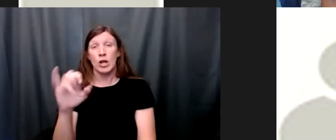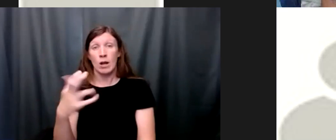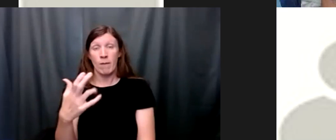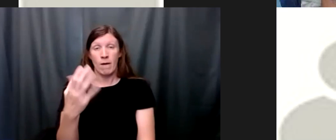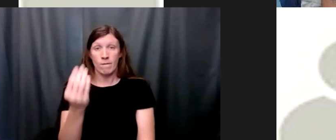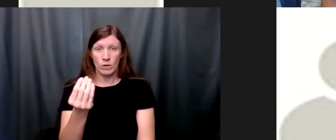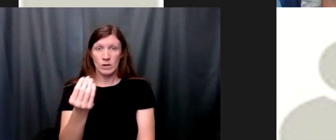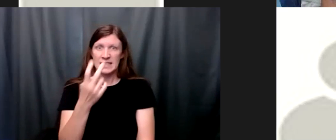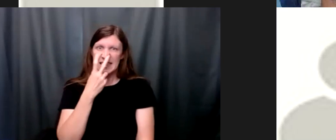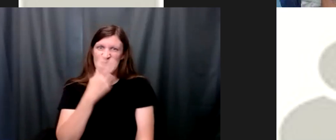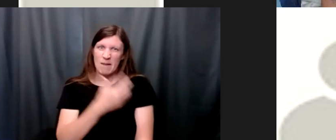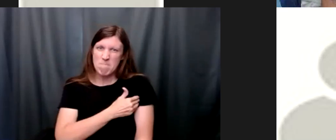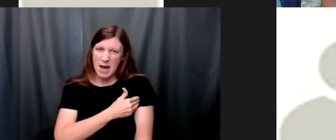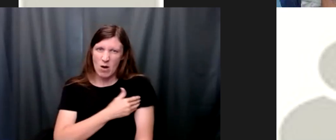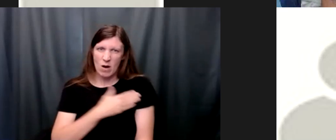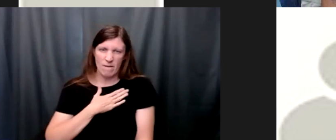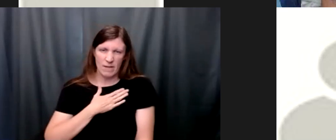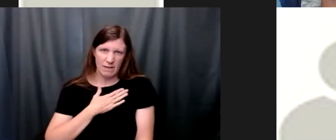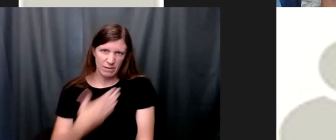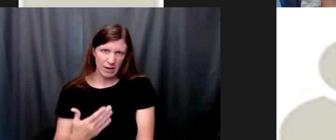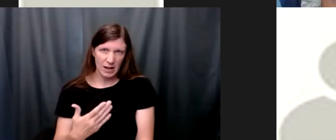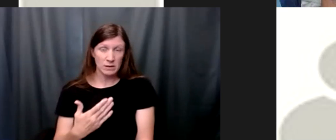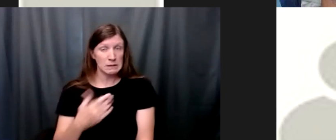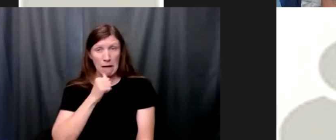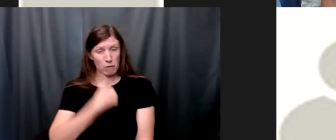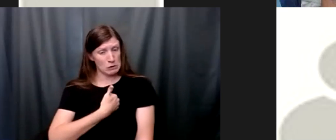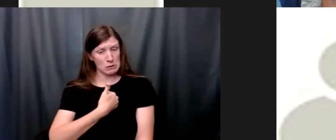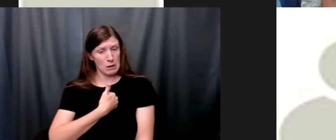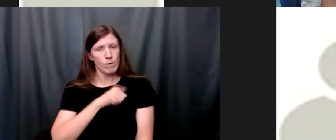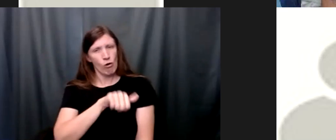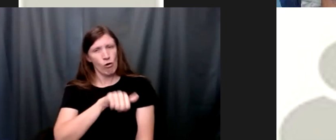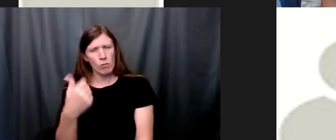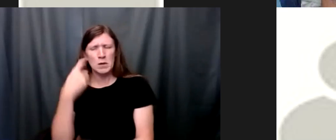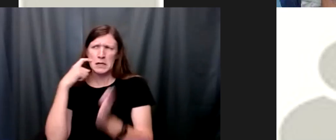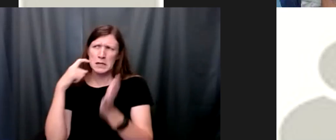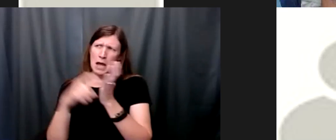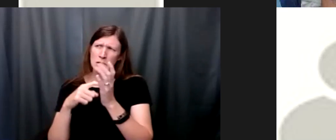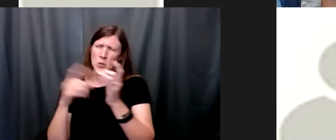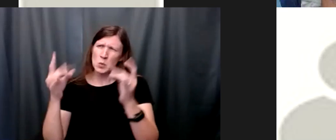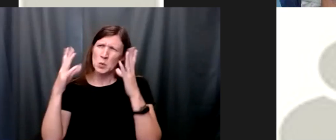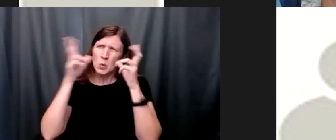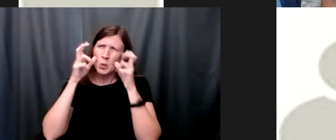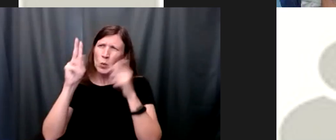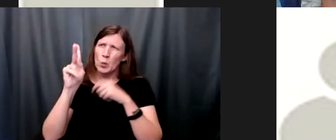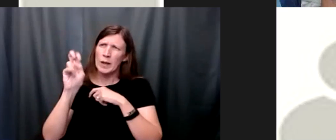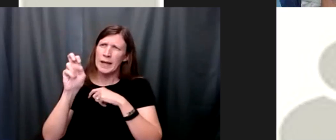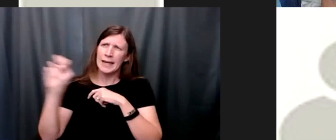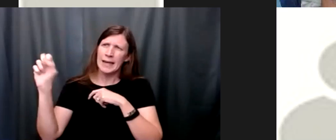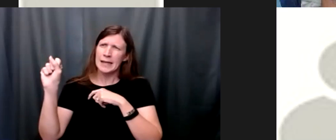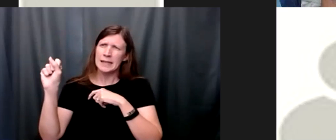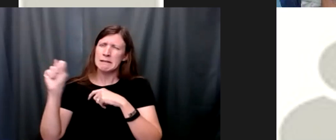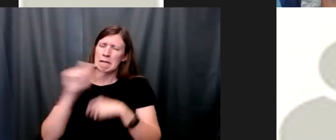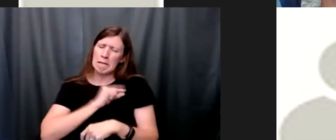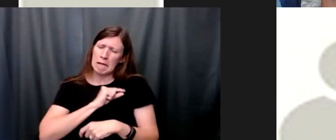of confession not just for ourselves but on behalf of others we acknowledge our wickedness lord and the guilt of our ancestors we have indeed